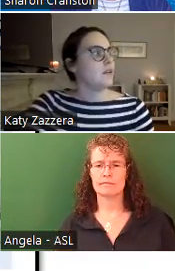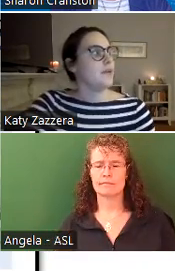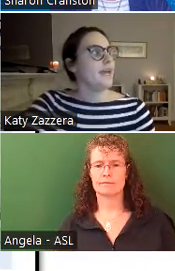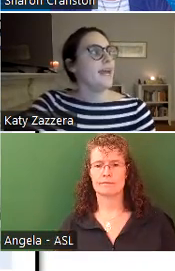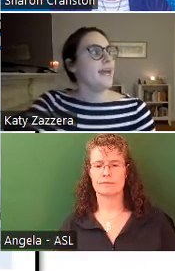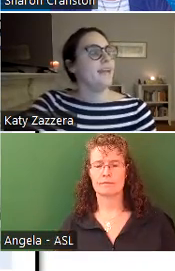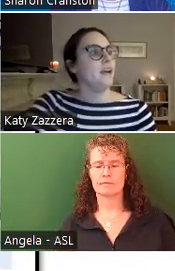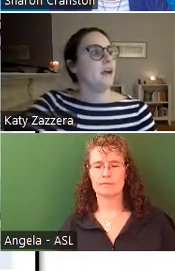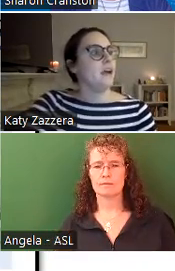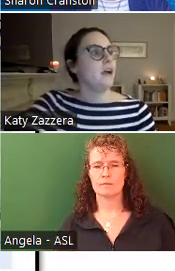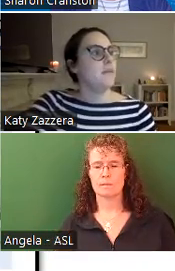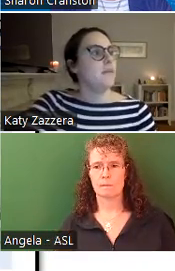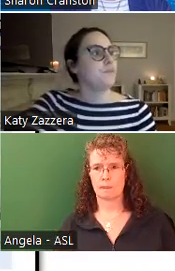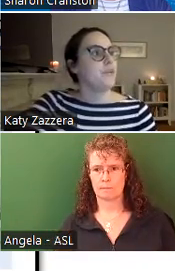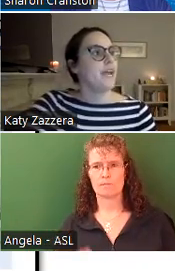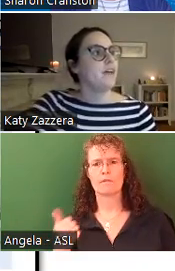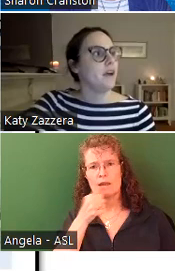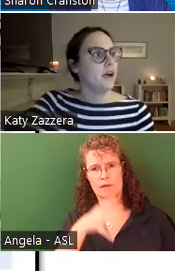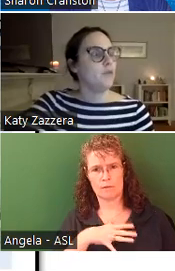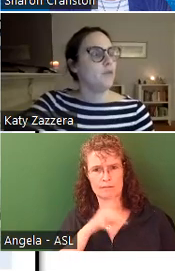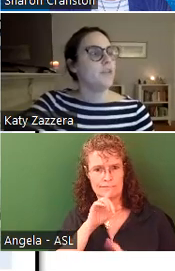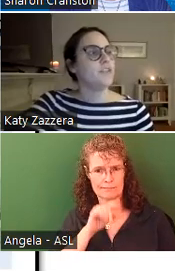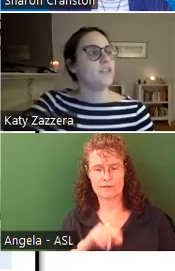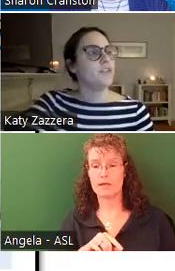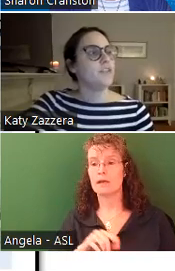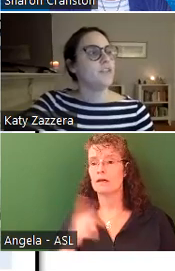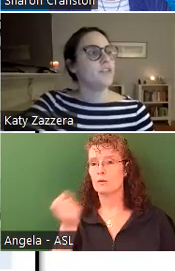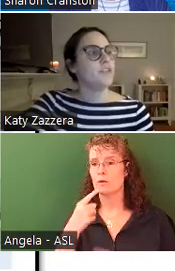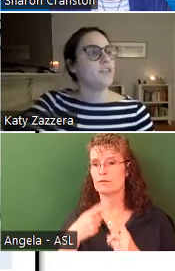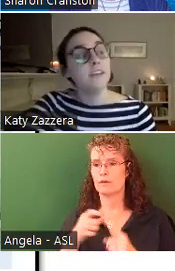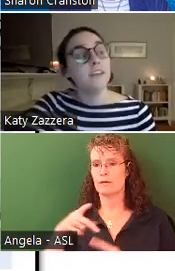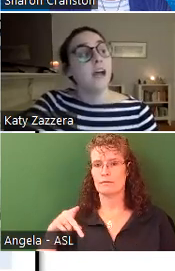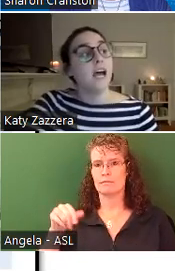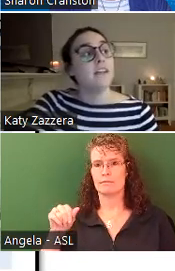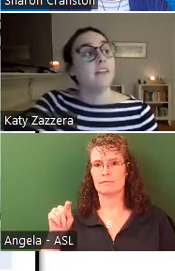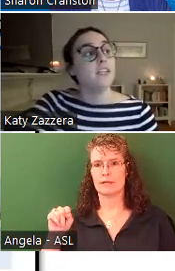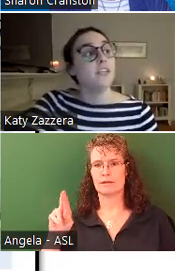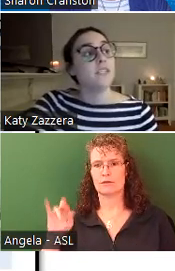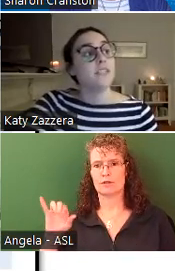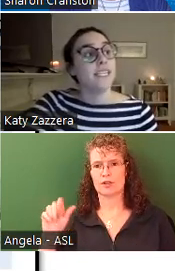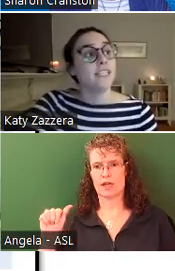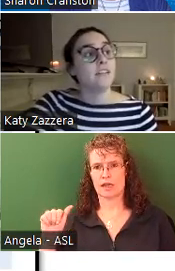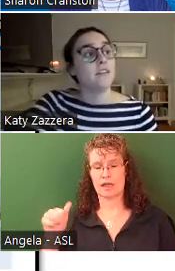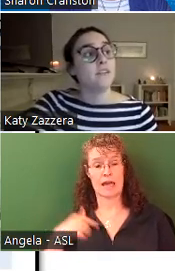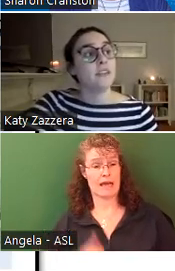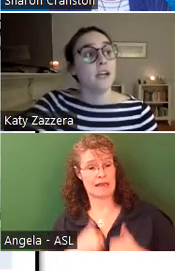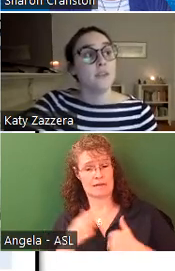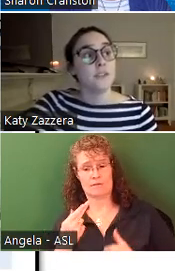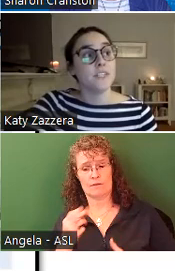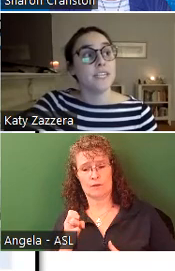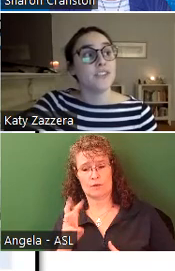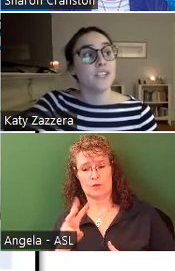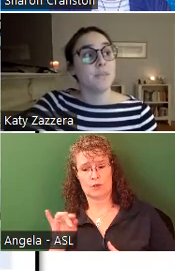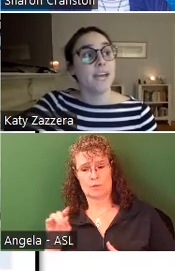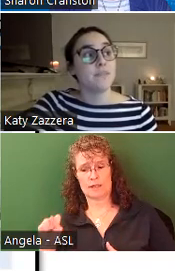Okay. We have a question from Patricia Flynn. I live at Hewitt's Landing, the closest condo